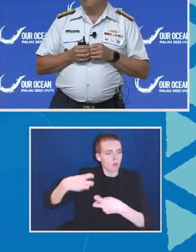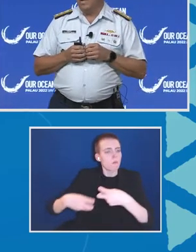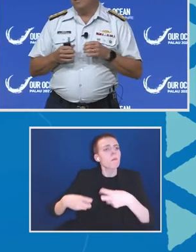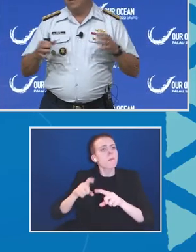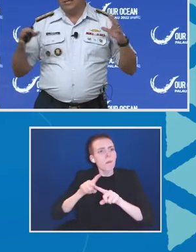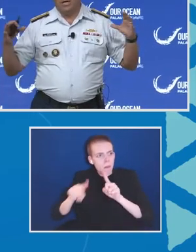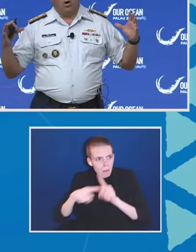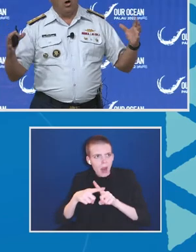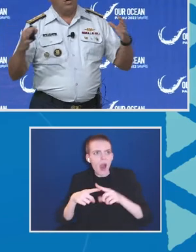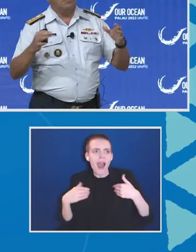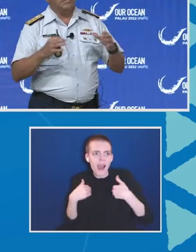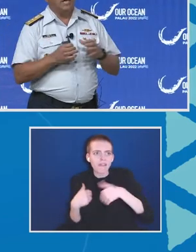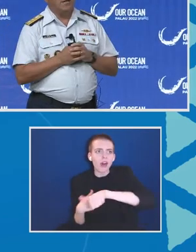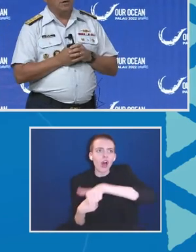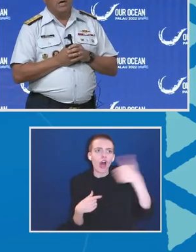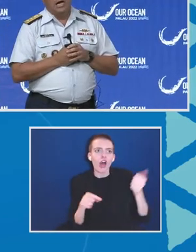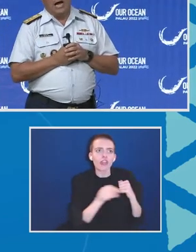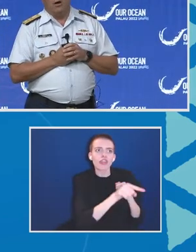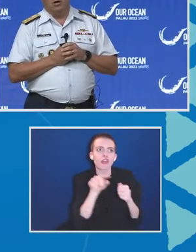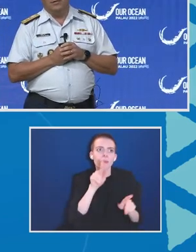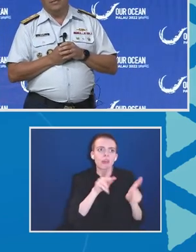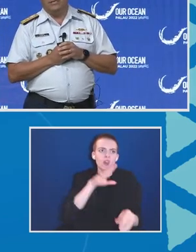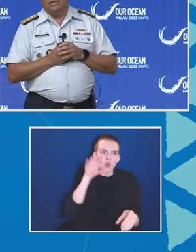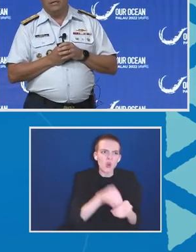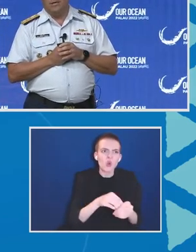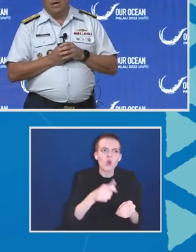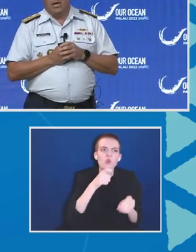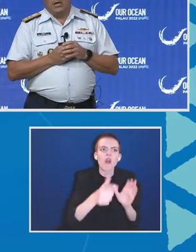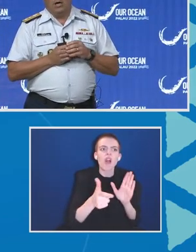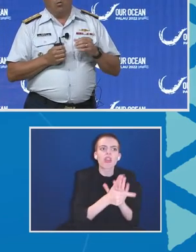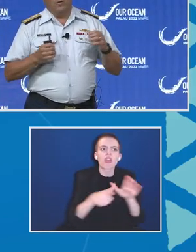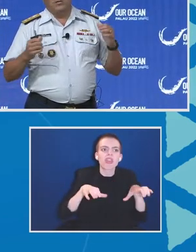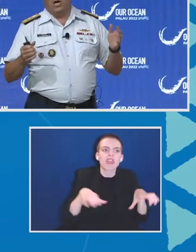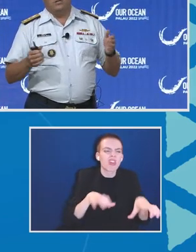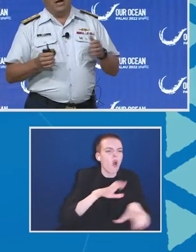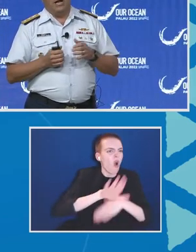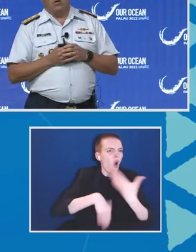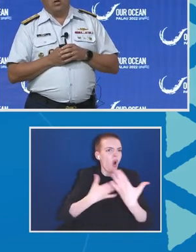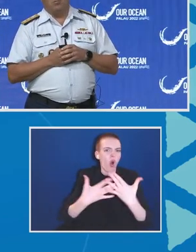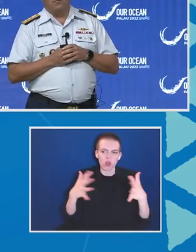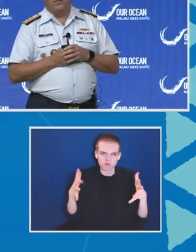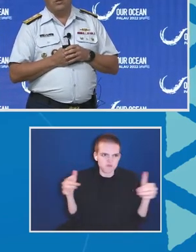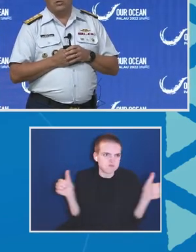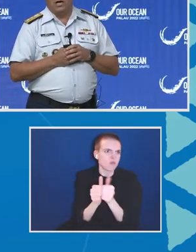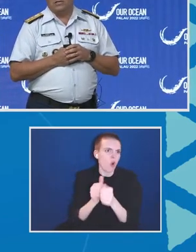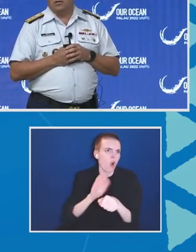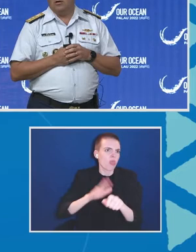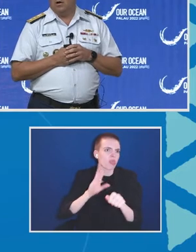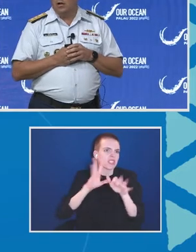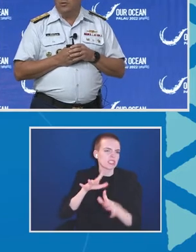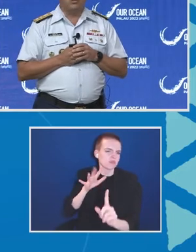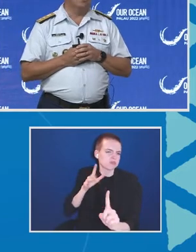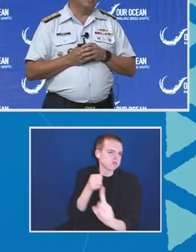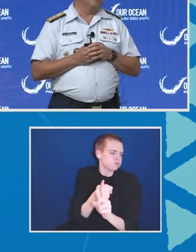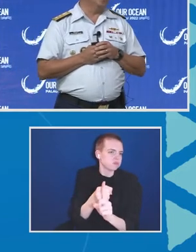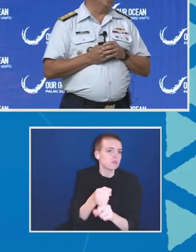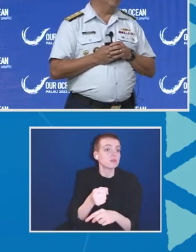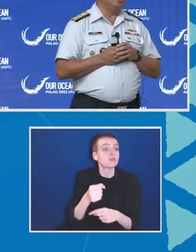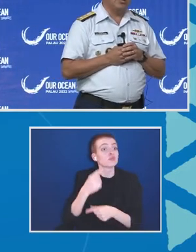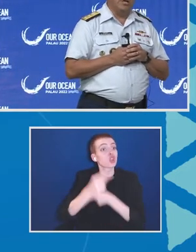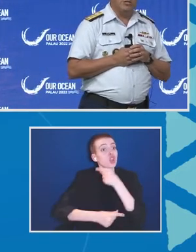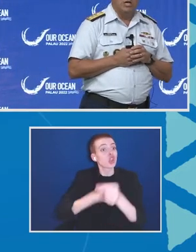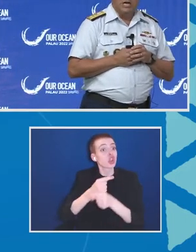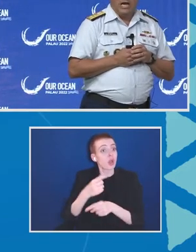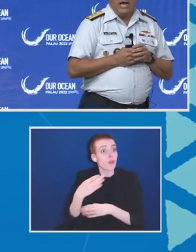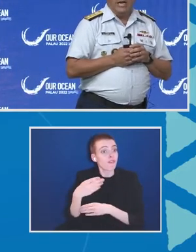out there doing bad things that all come together out on the seas. You know, we've talked about how global fish stocks are under stress from